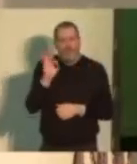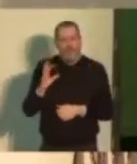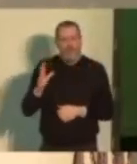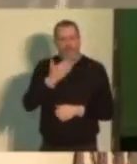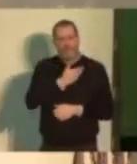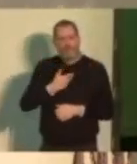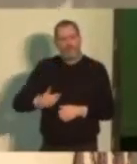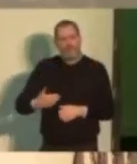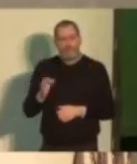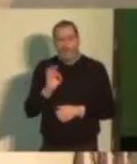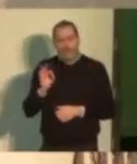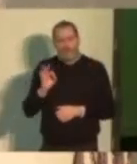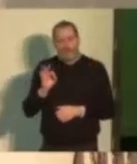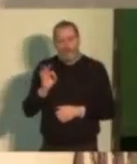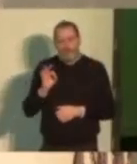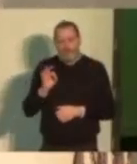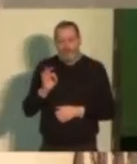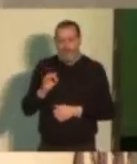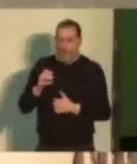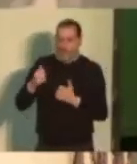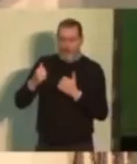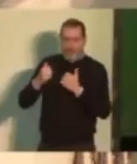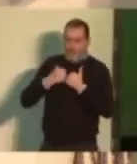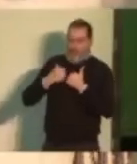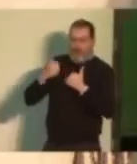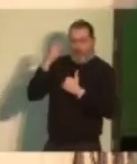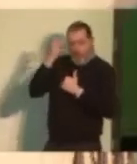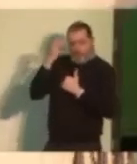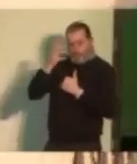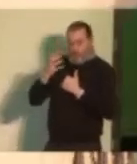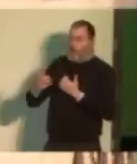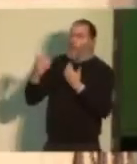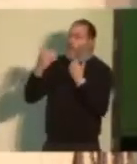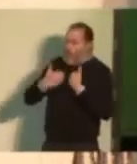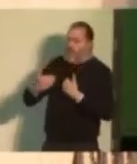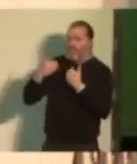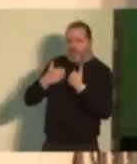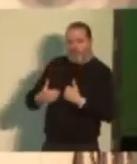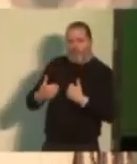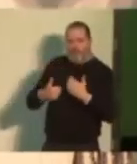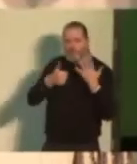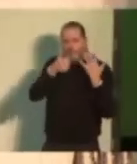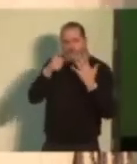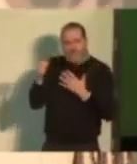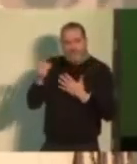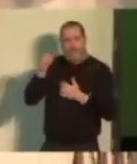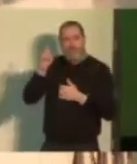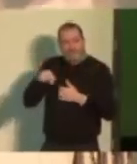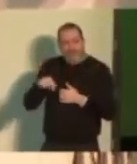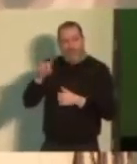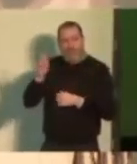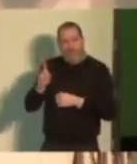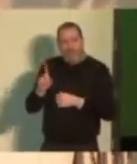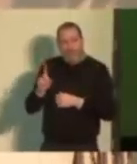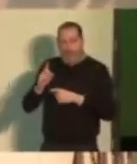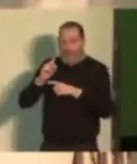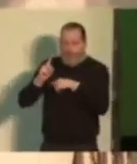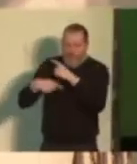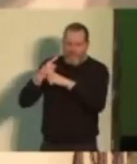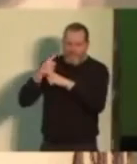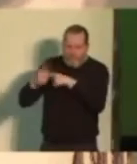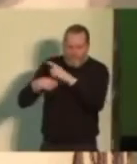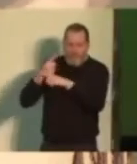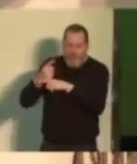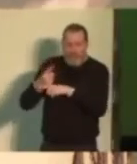believe it, in my country, the wealthiest country on earth, some 60,000 people a year die because